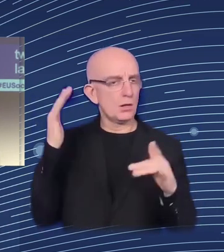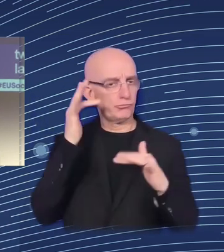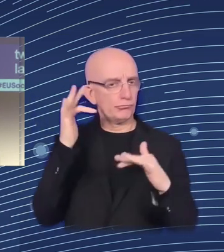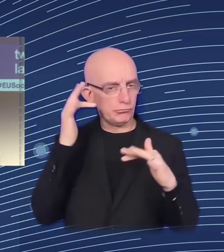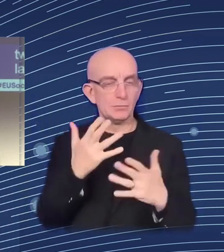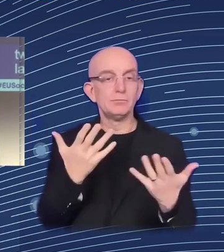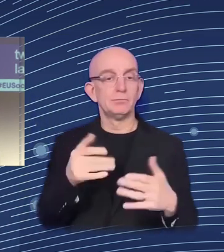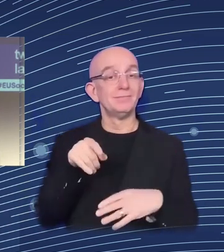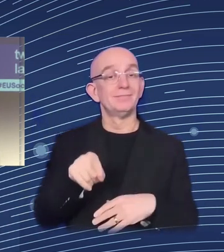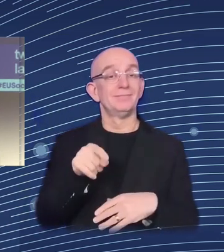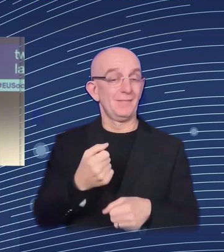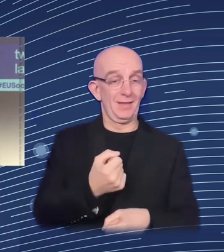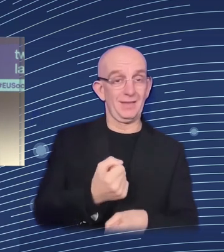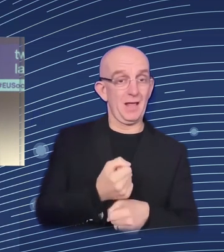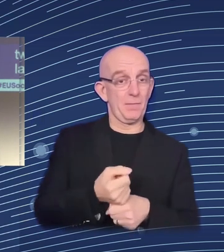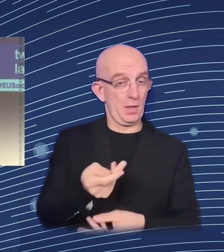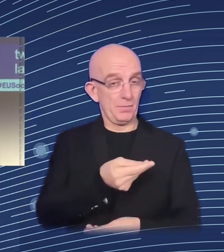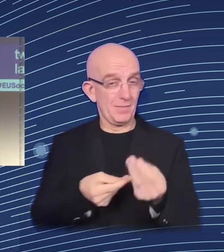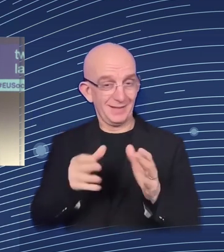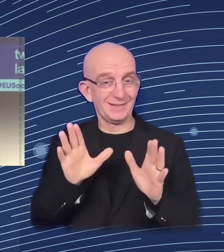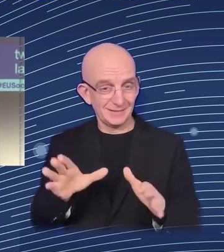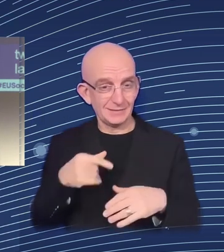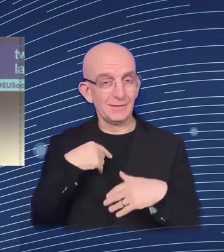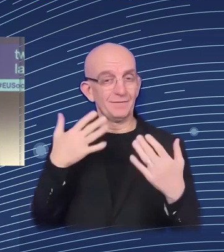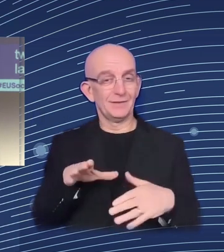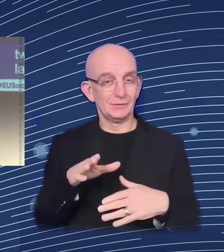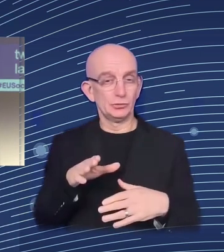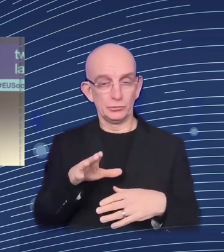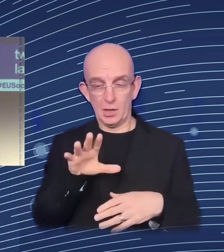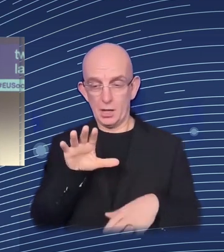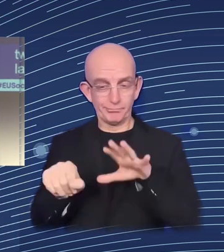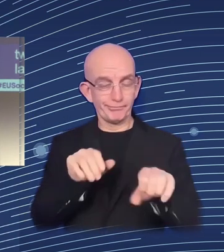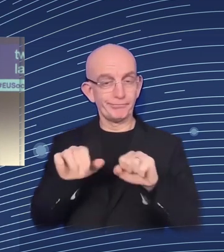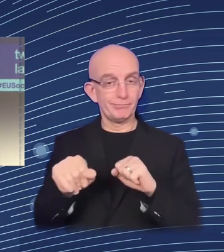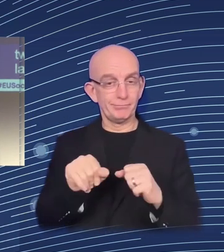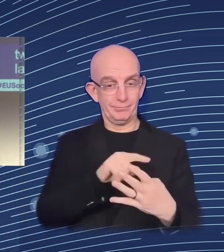labor demand, labor supply matching and labor market institutions. And the kind